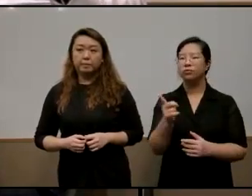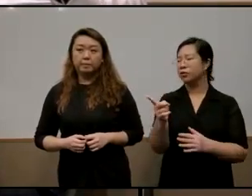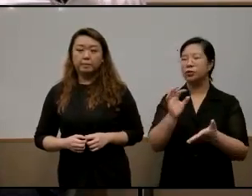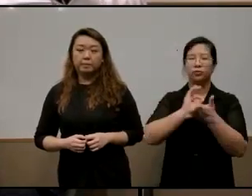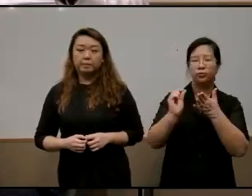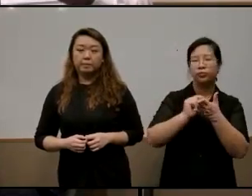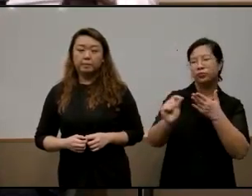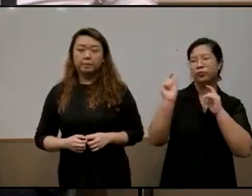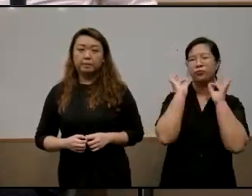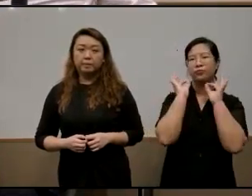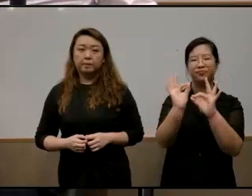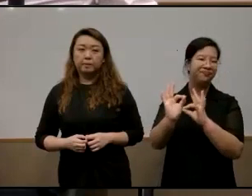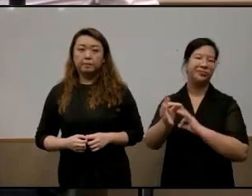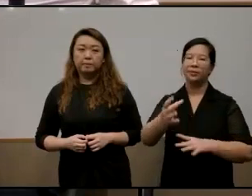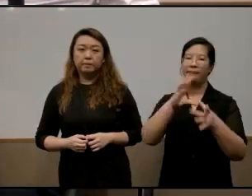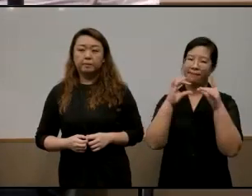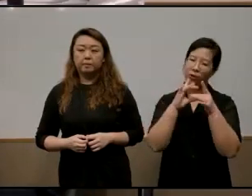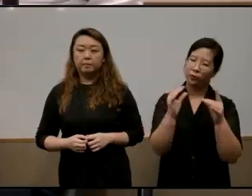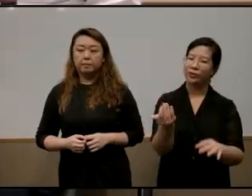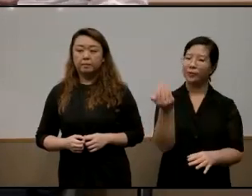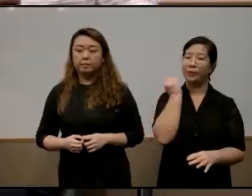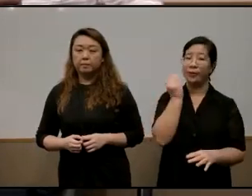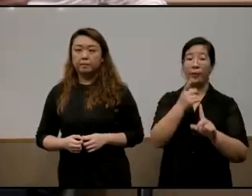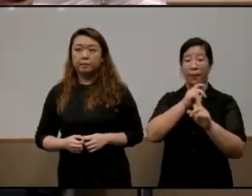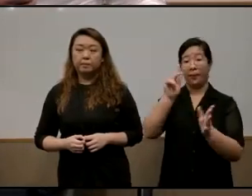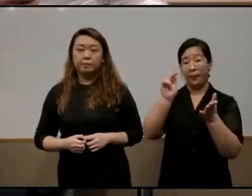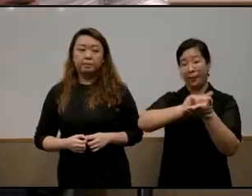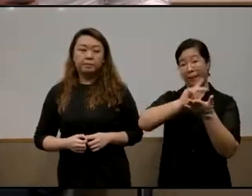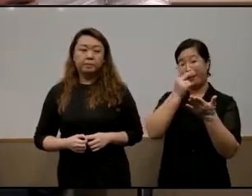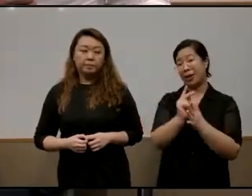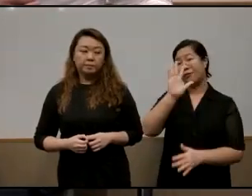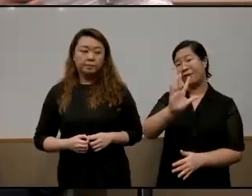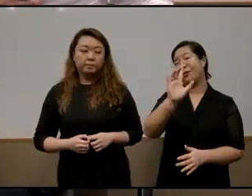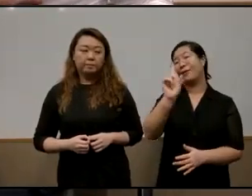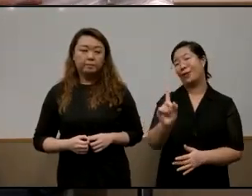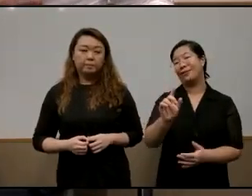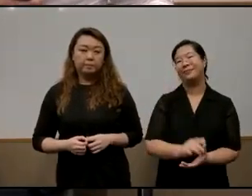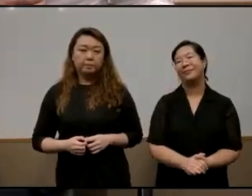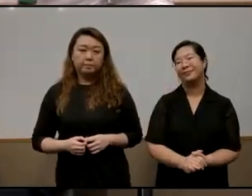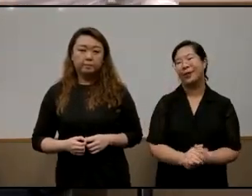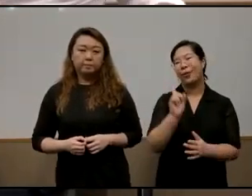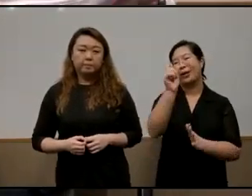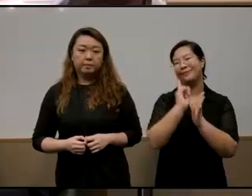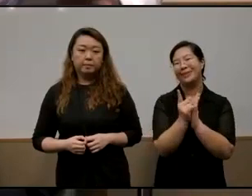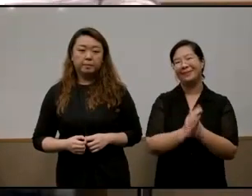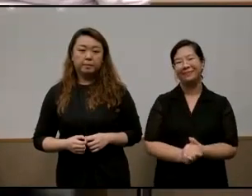well and she mentioned it just now and that's taken from page 51. just give me a minute